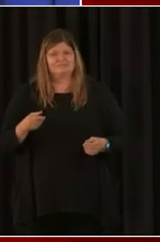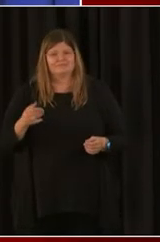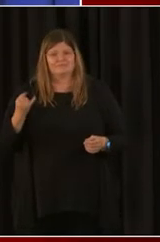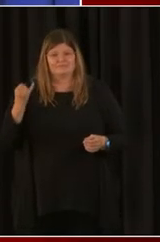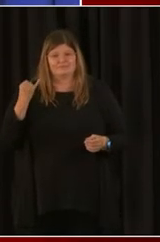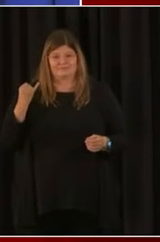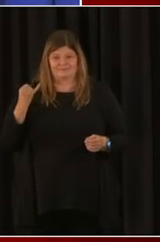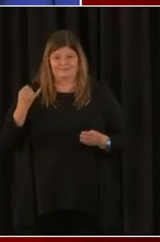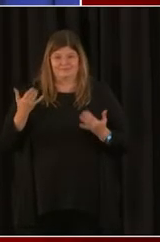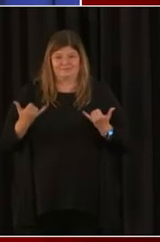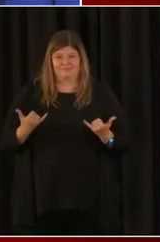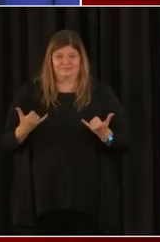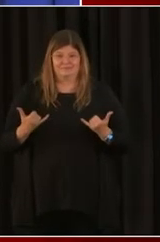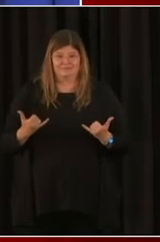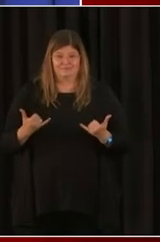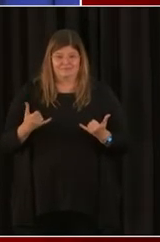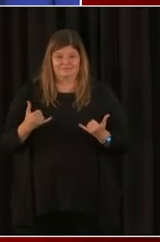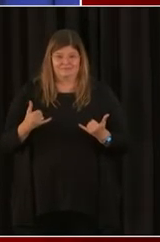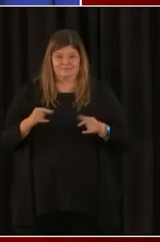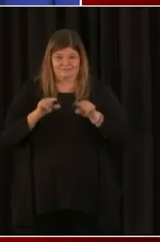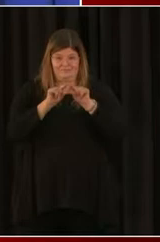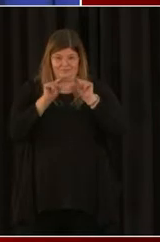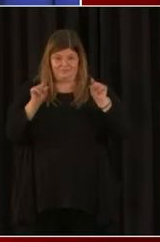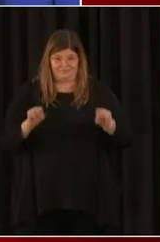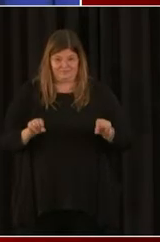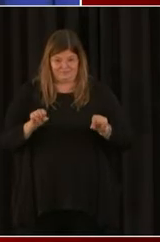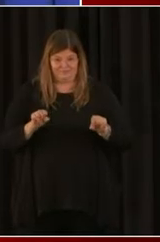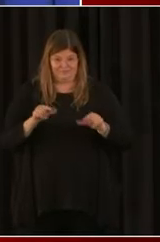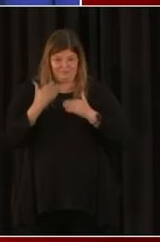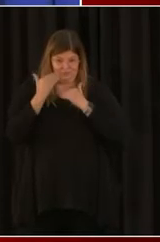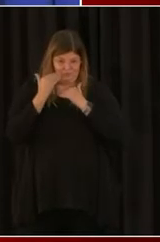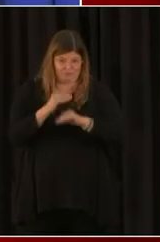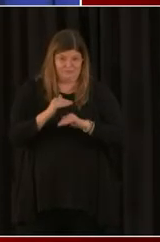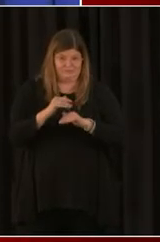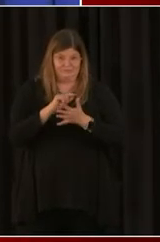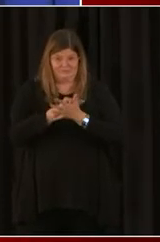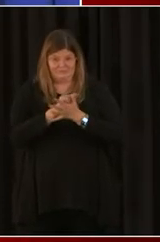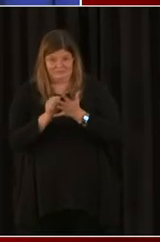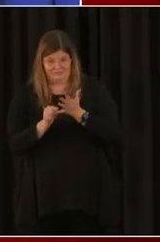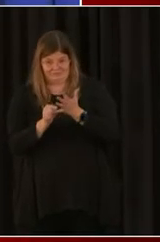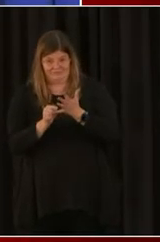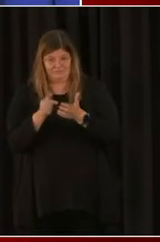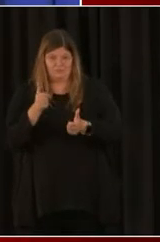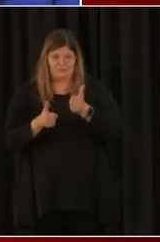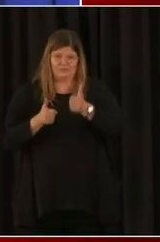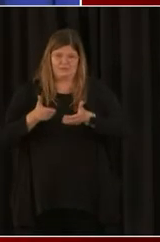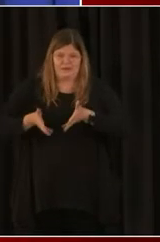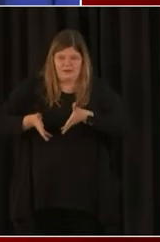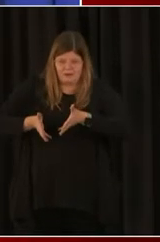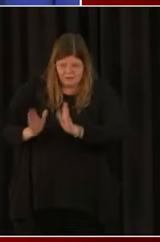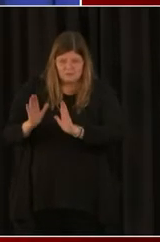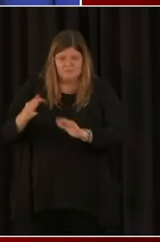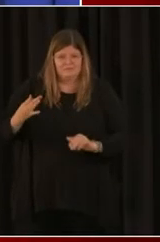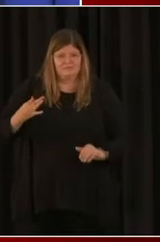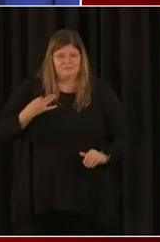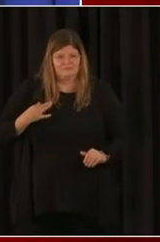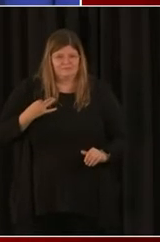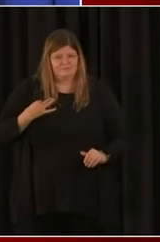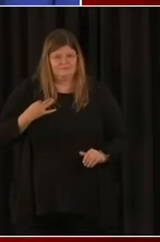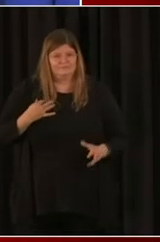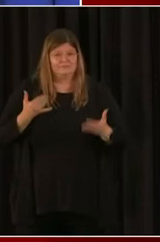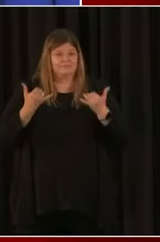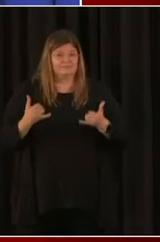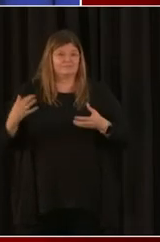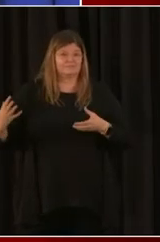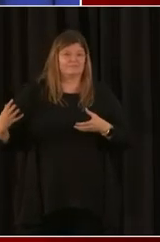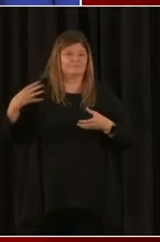existing framework. And so later this month, we have one more round of application to open, and that's for